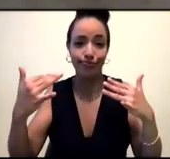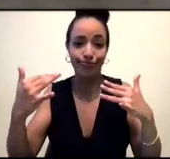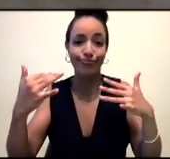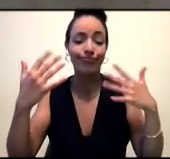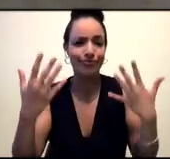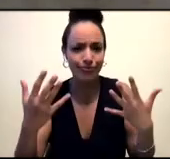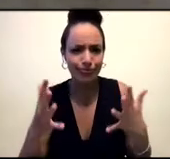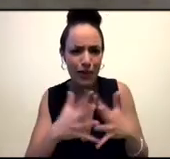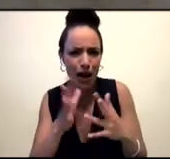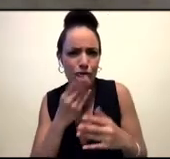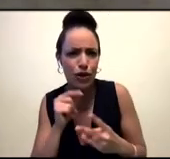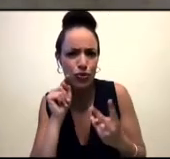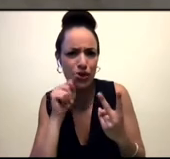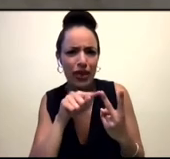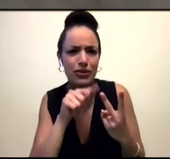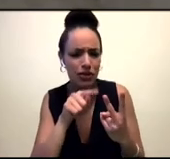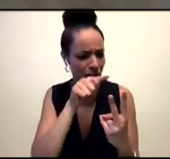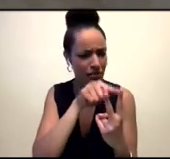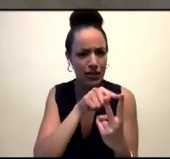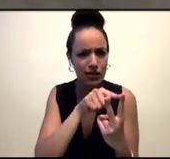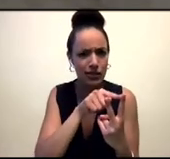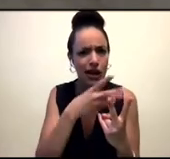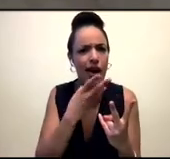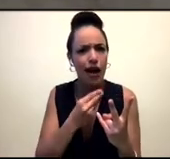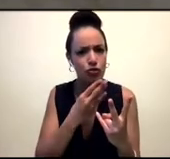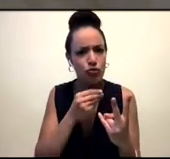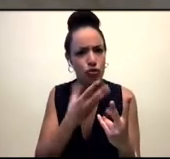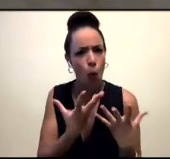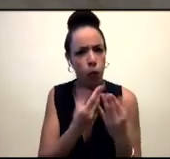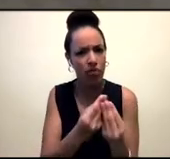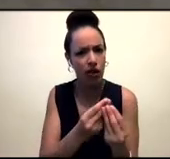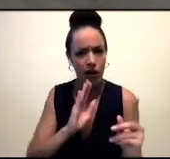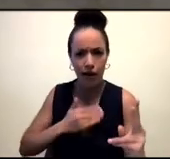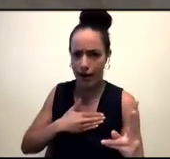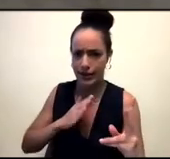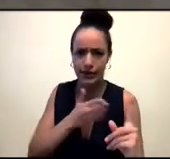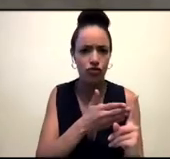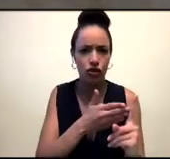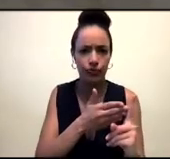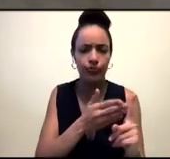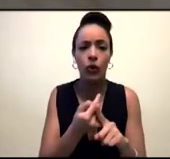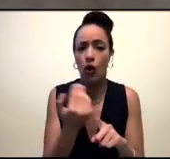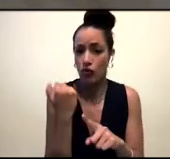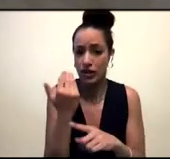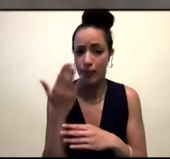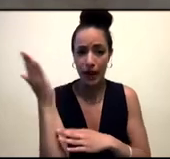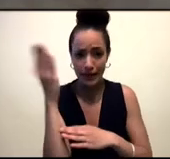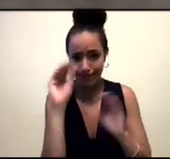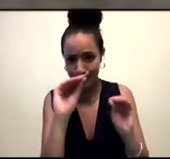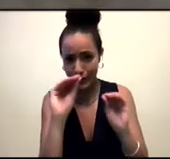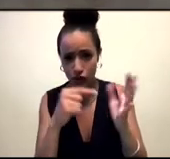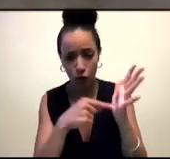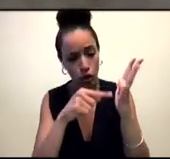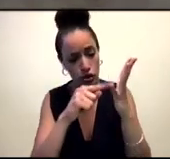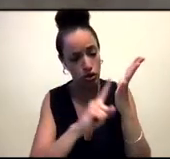that and harness that with intention? And so recently, for example, I did a lesson on the Tulsa Massacre, which was in